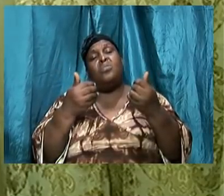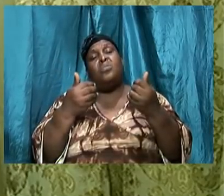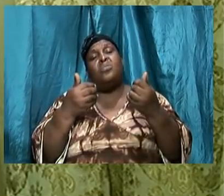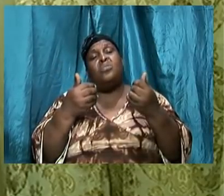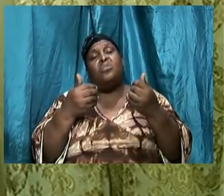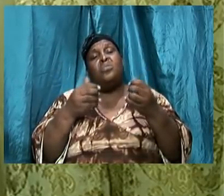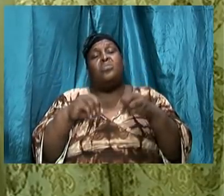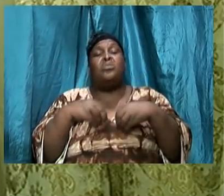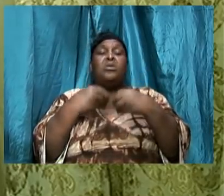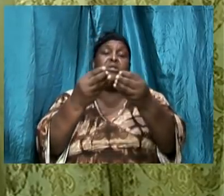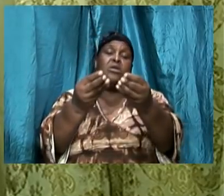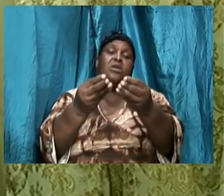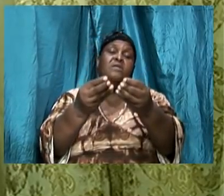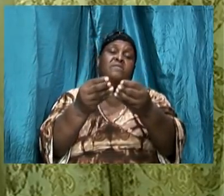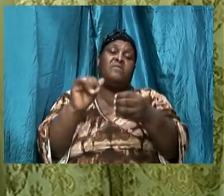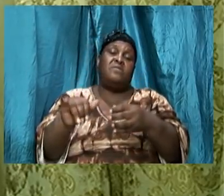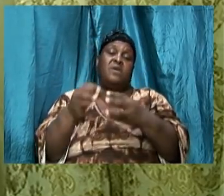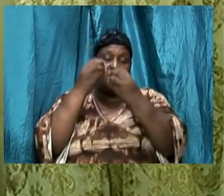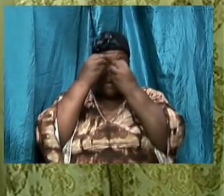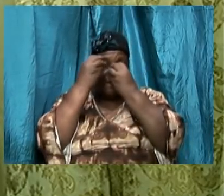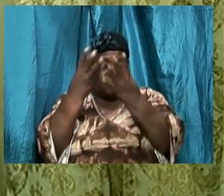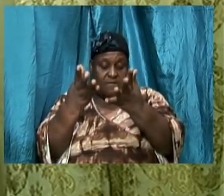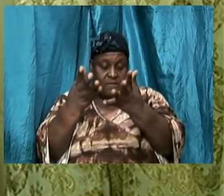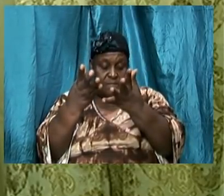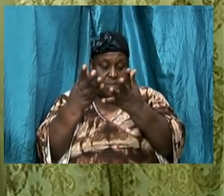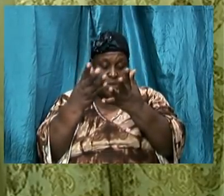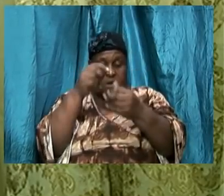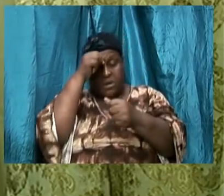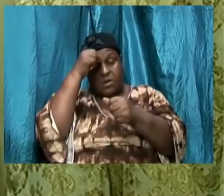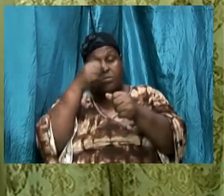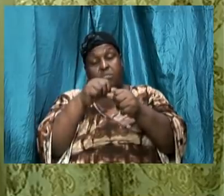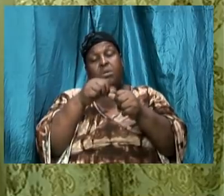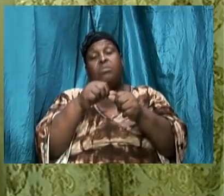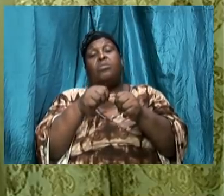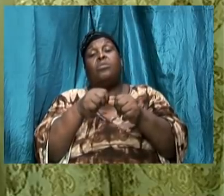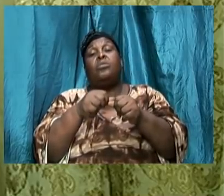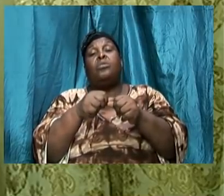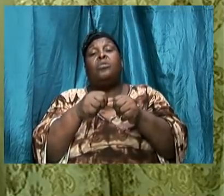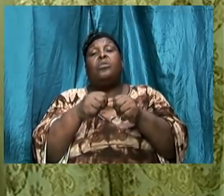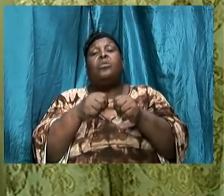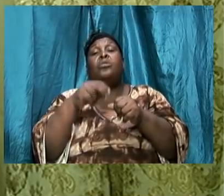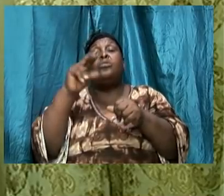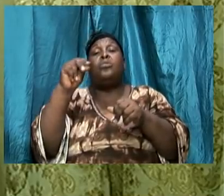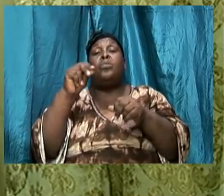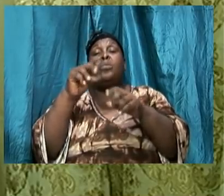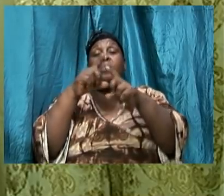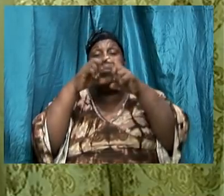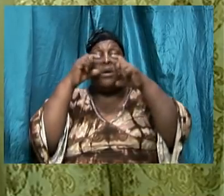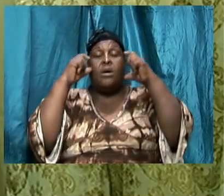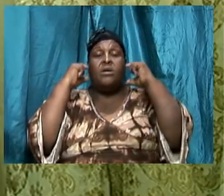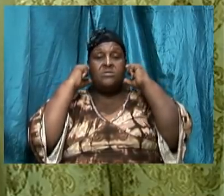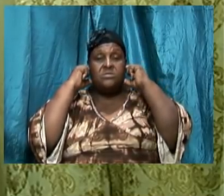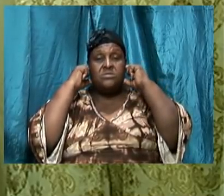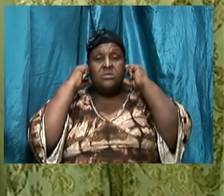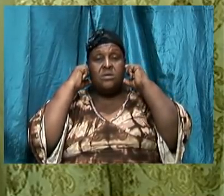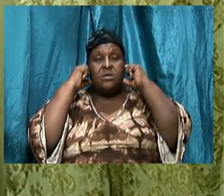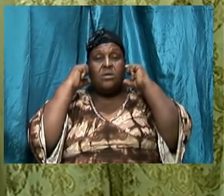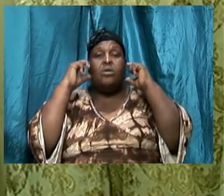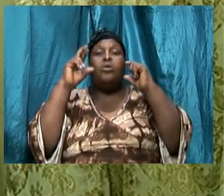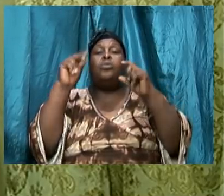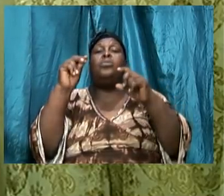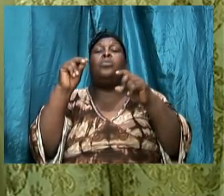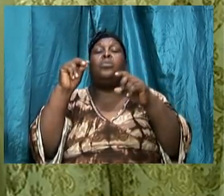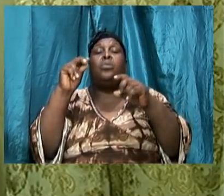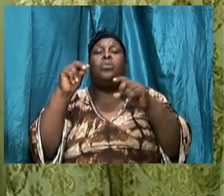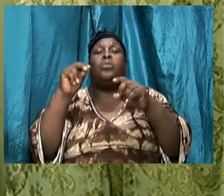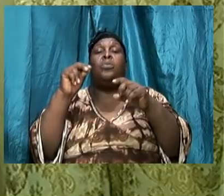we will give you that information and remember no mask no entry